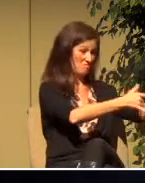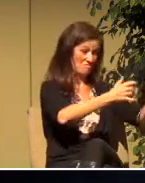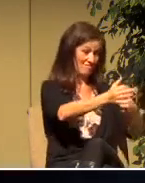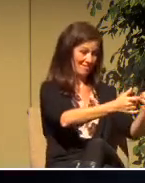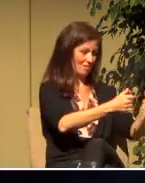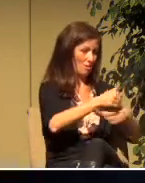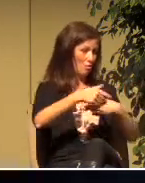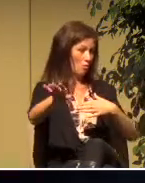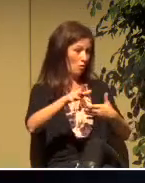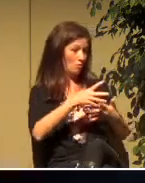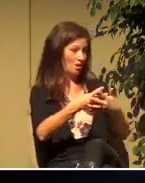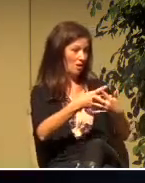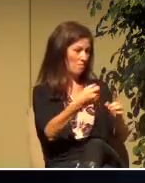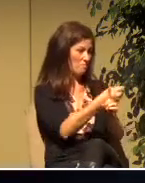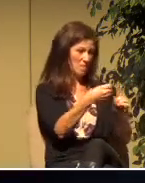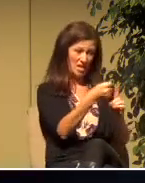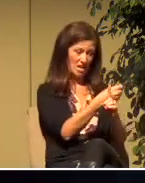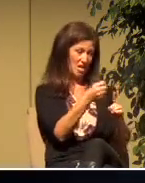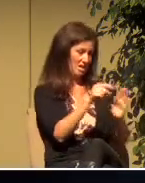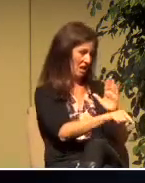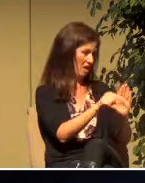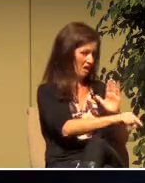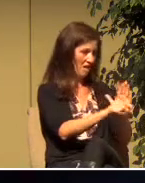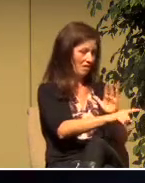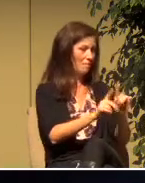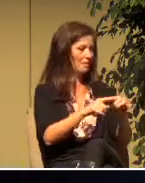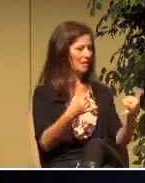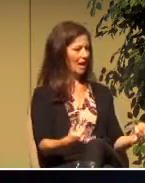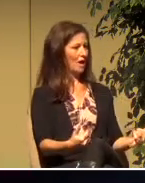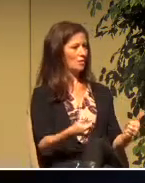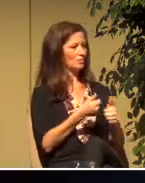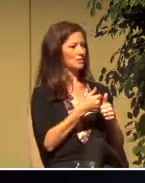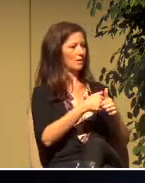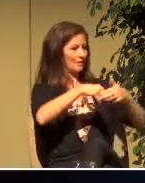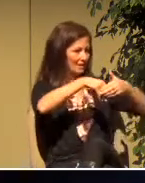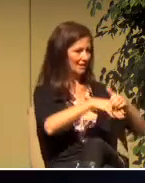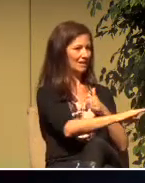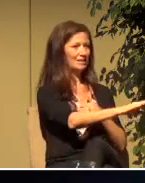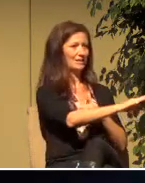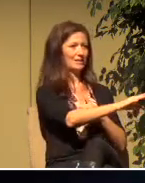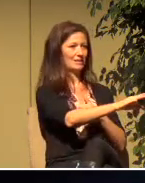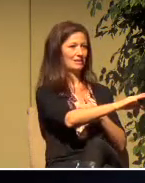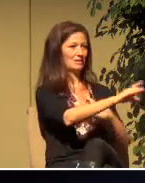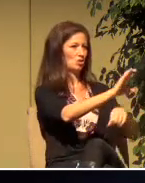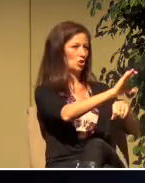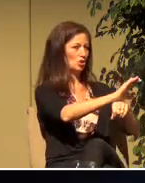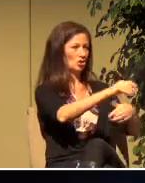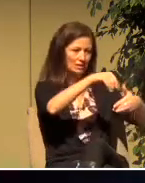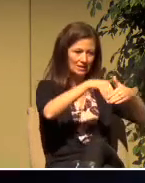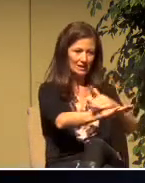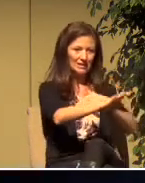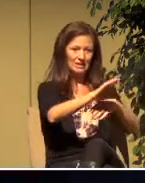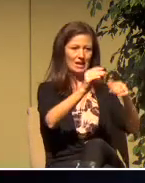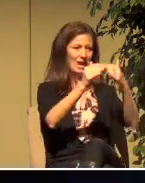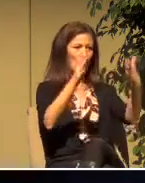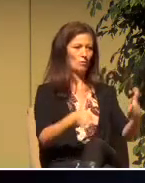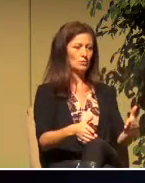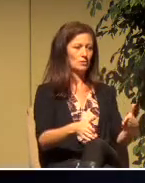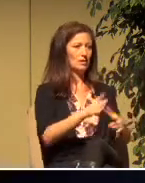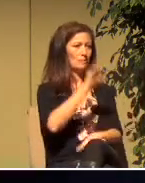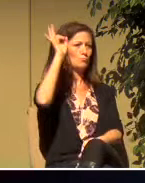jail, to beat them, to martyr them. Now he went into those synagogues and he preached